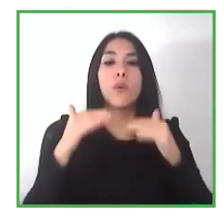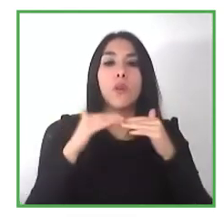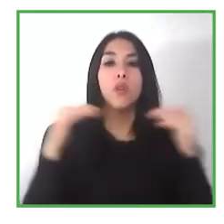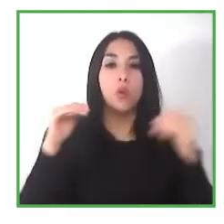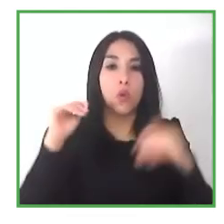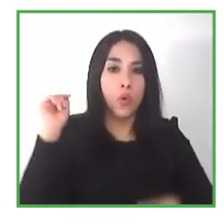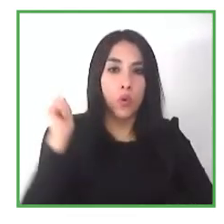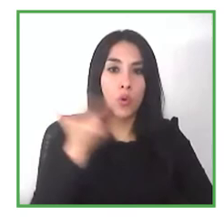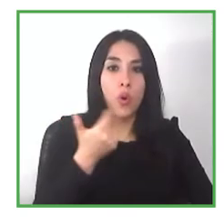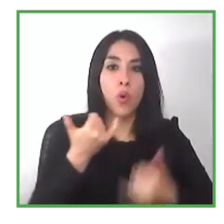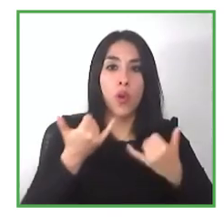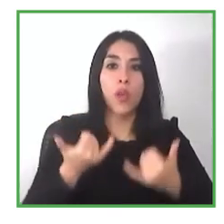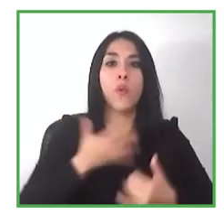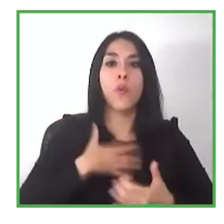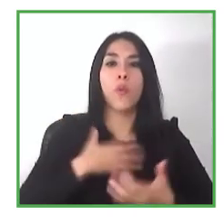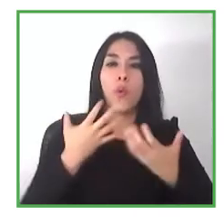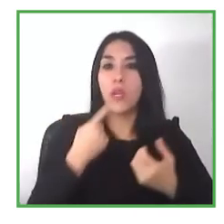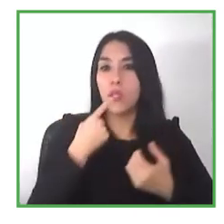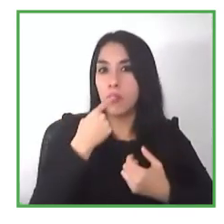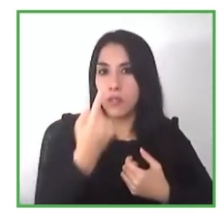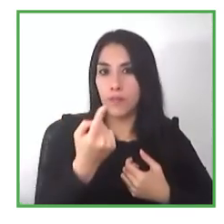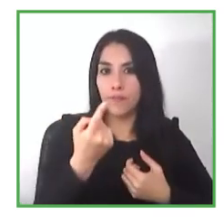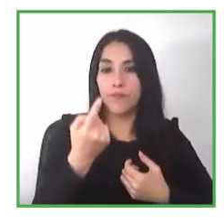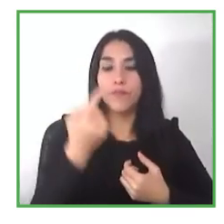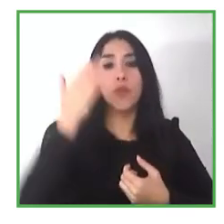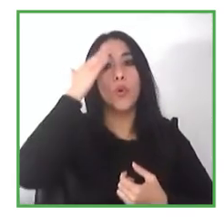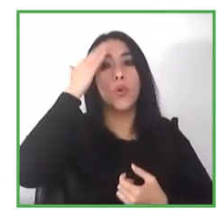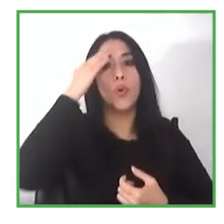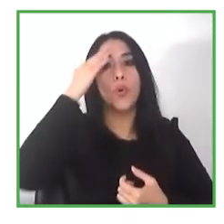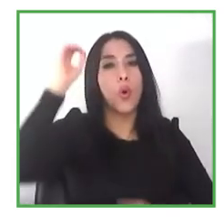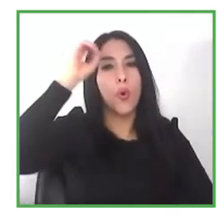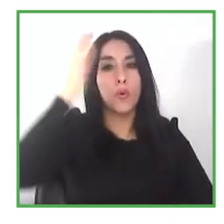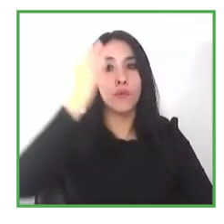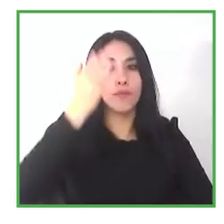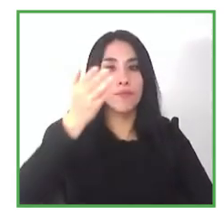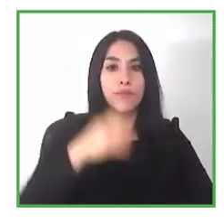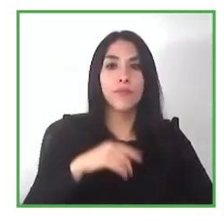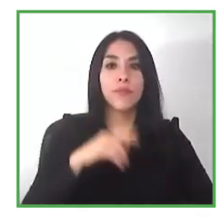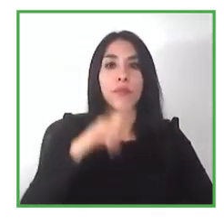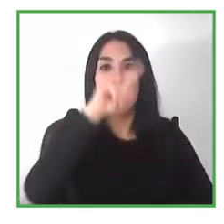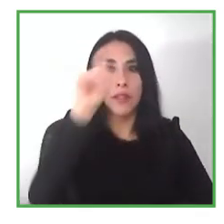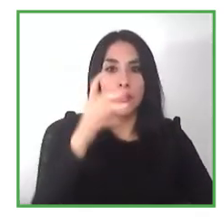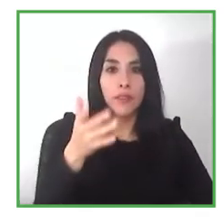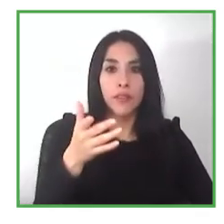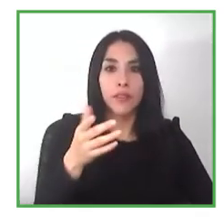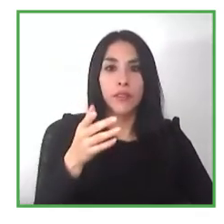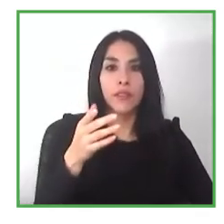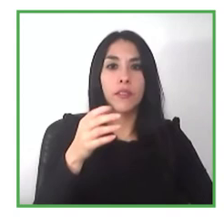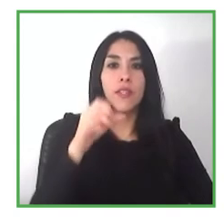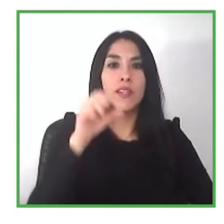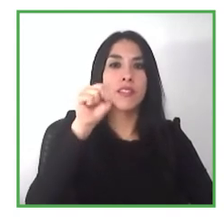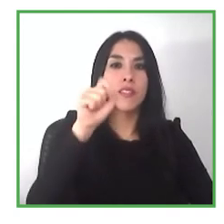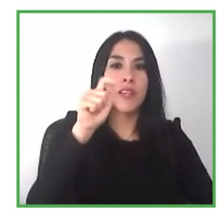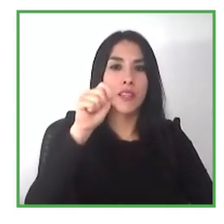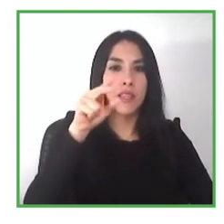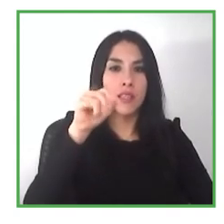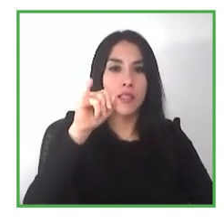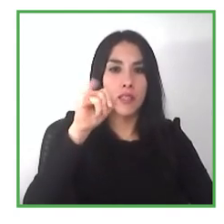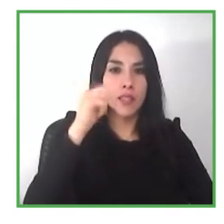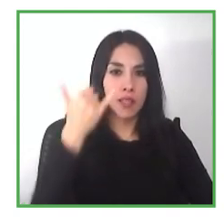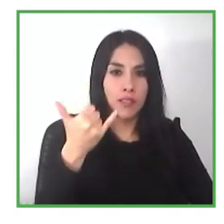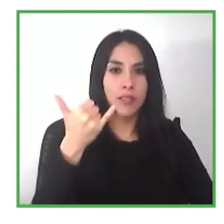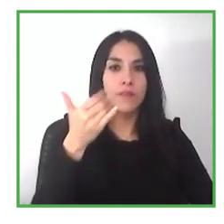um the opinion of stanley about this topic so stanley what can you tell us